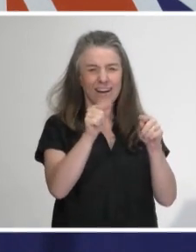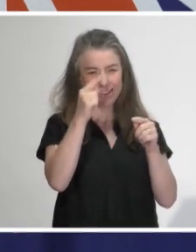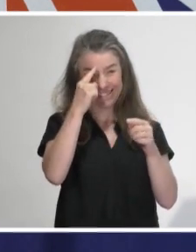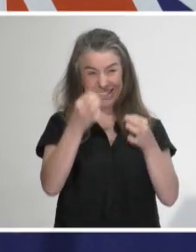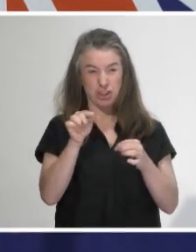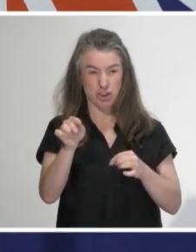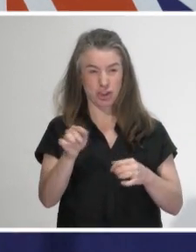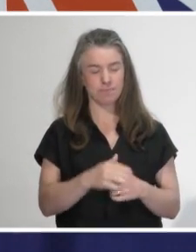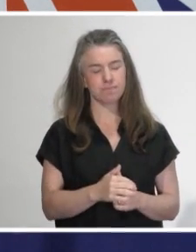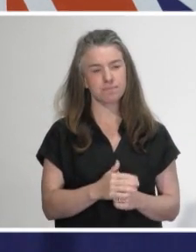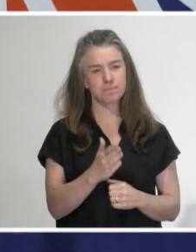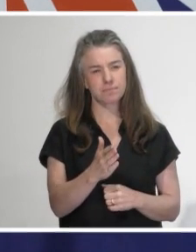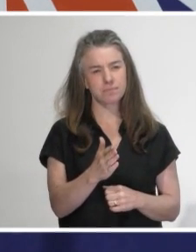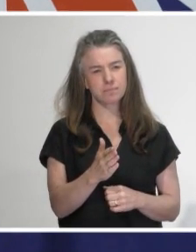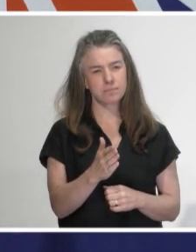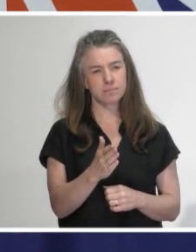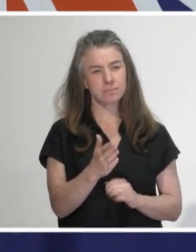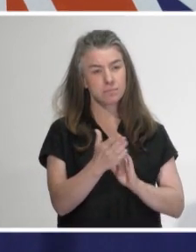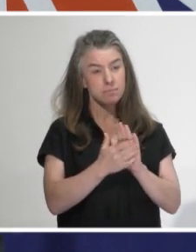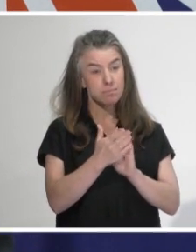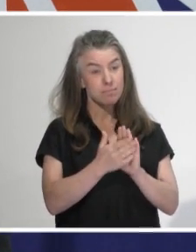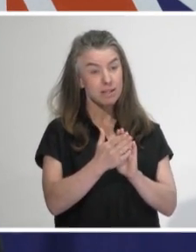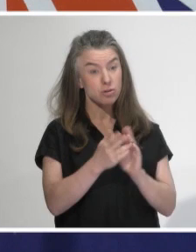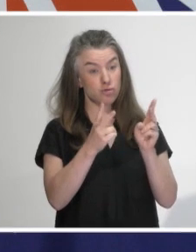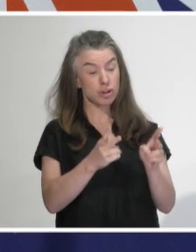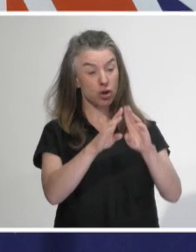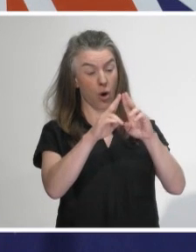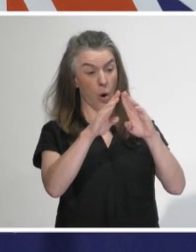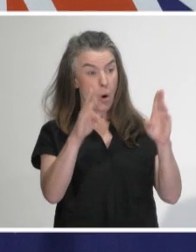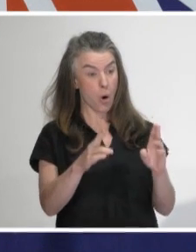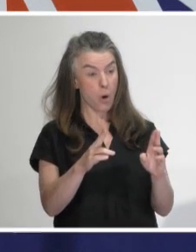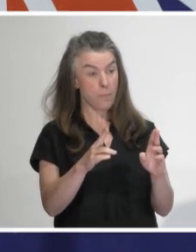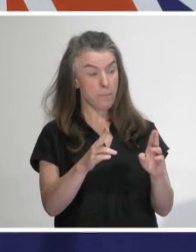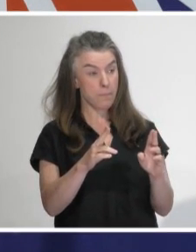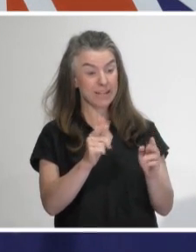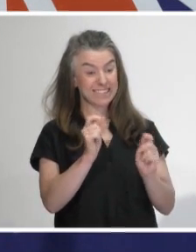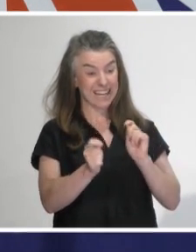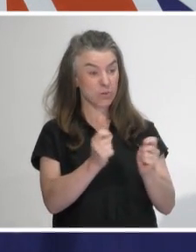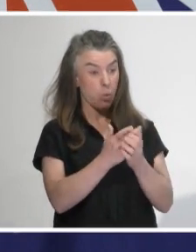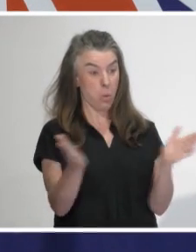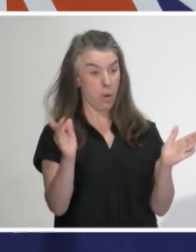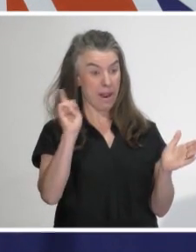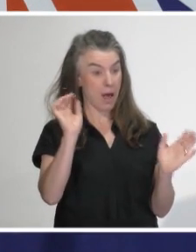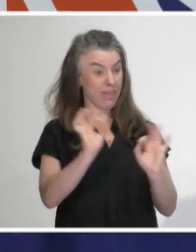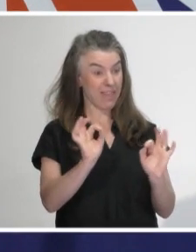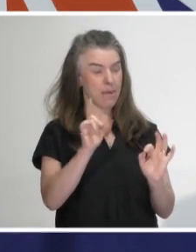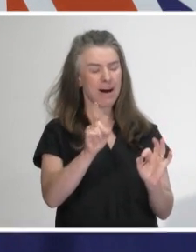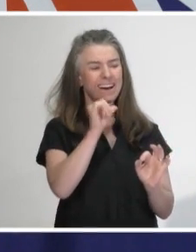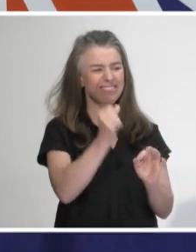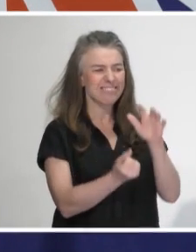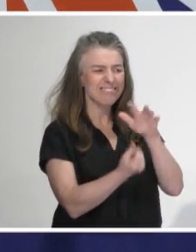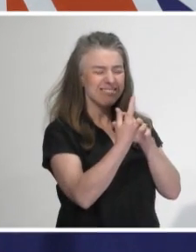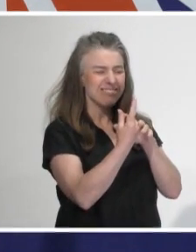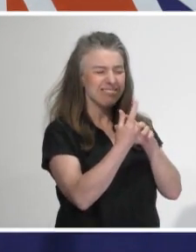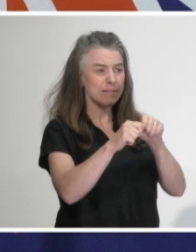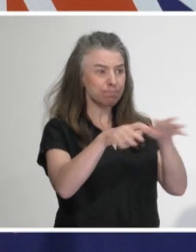systematic testing in aged care facilities that's off the cards but possible around clusters of the virus. Why